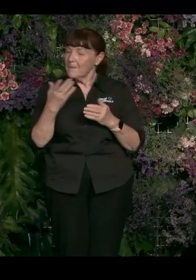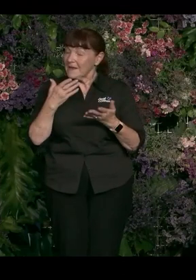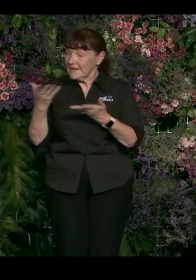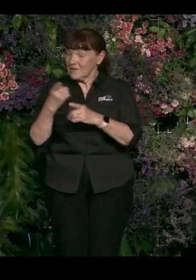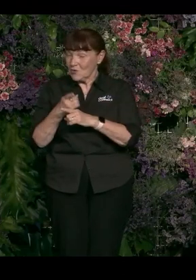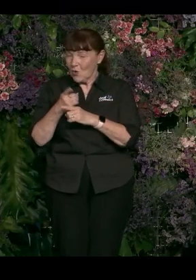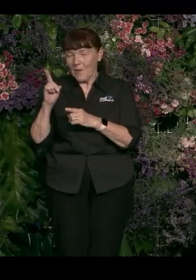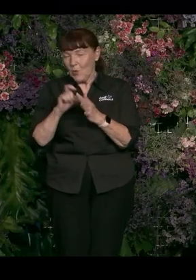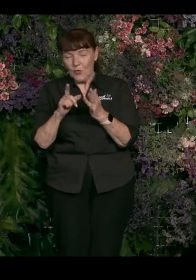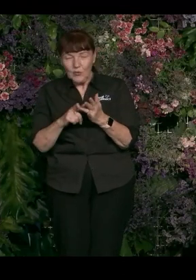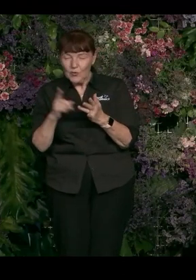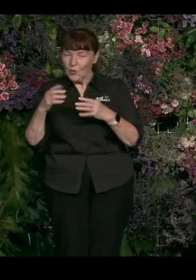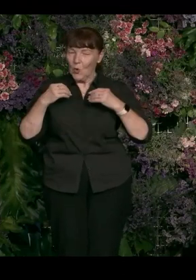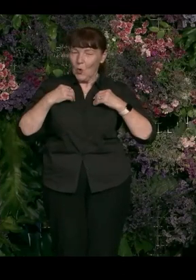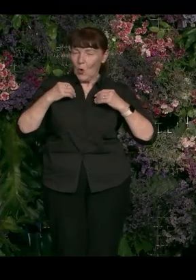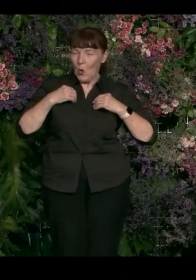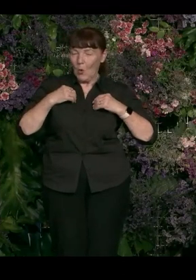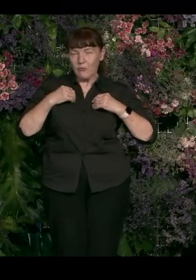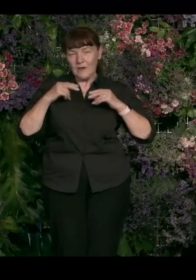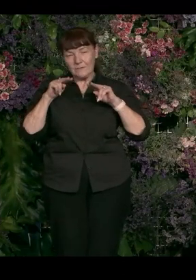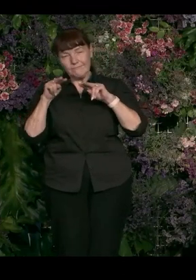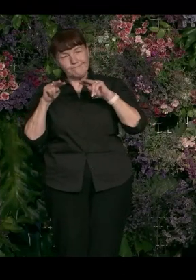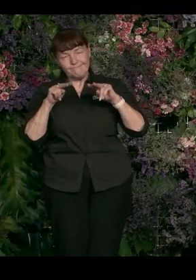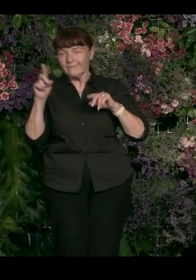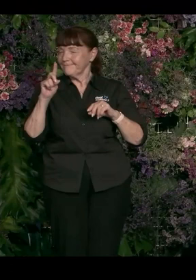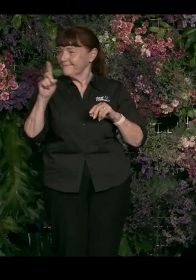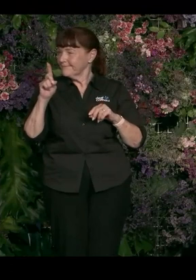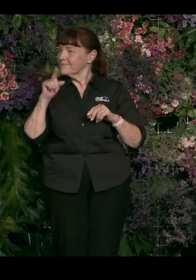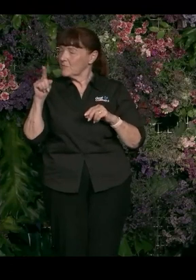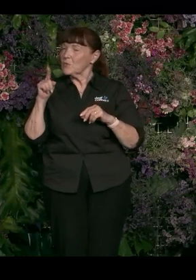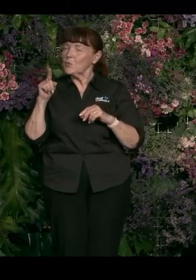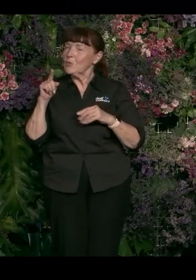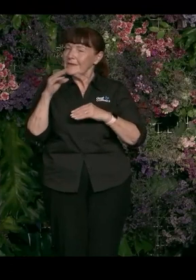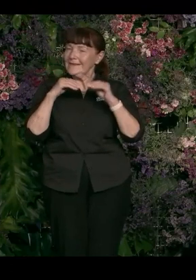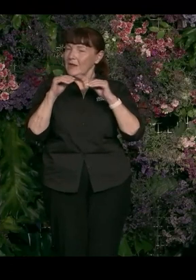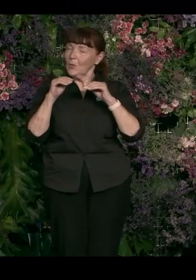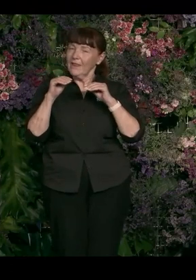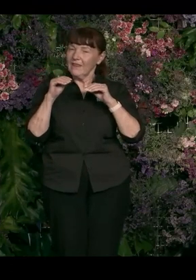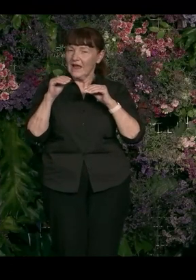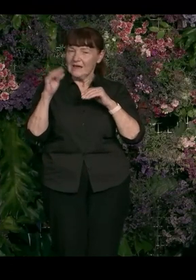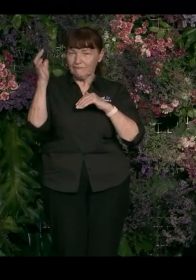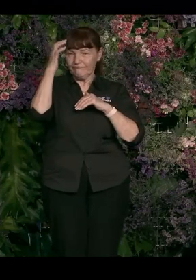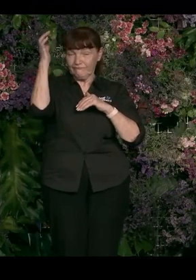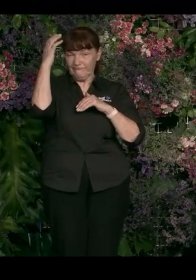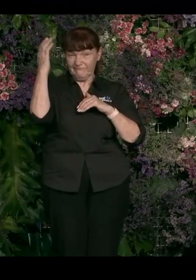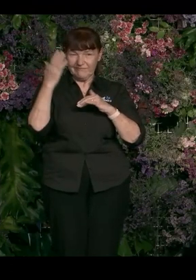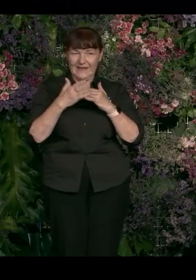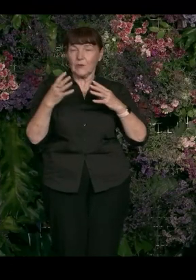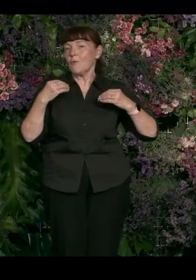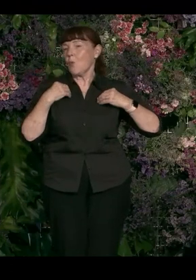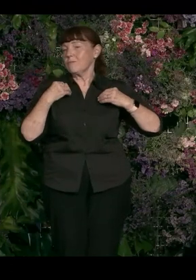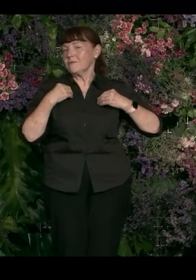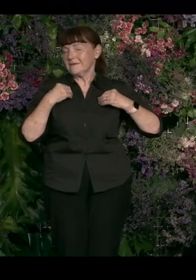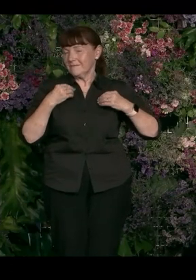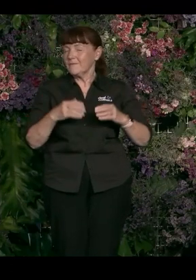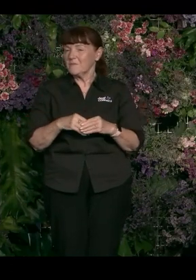and what your corporate lens is, because you do deal with the higher end of business in terms of corporate.